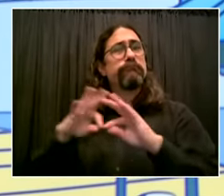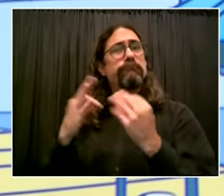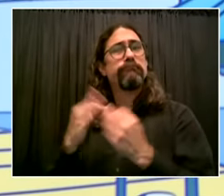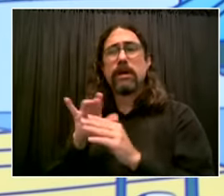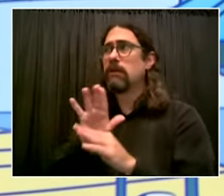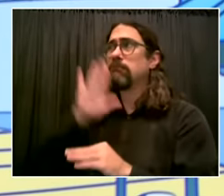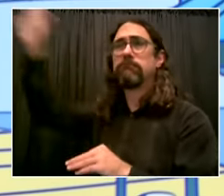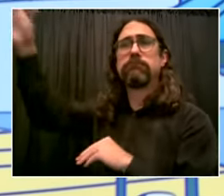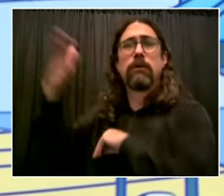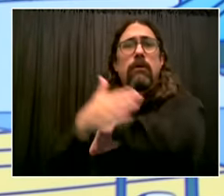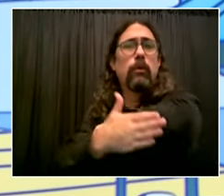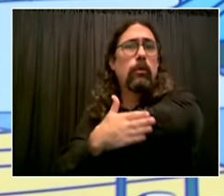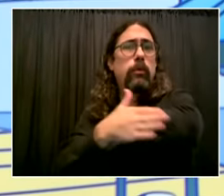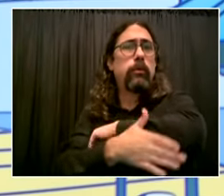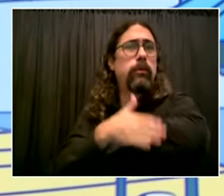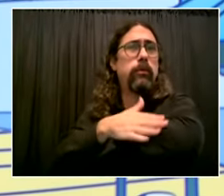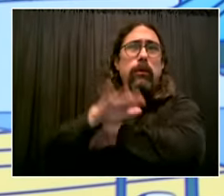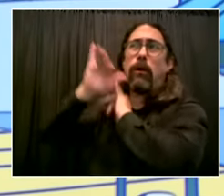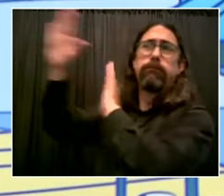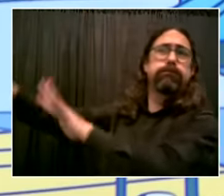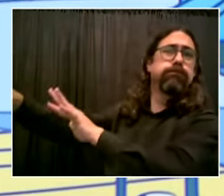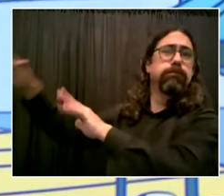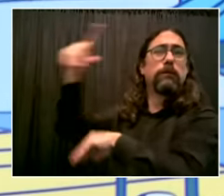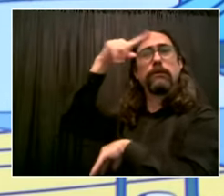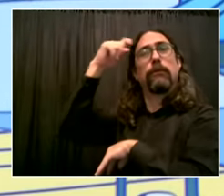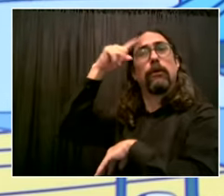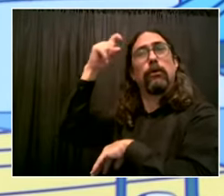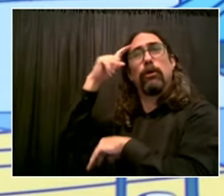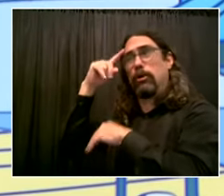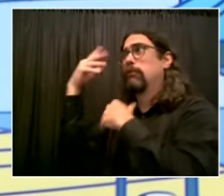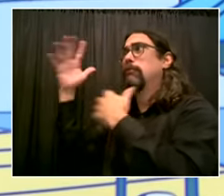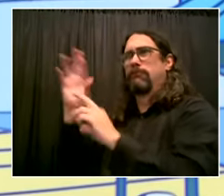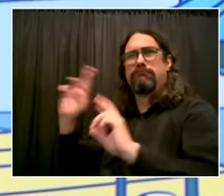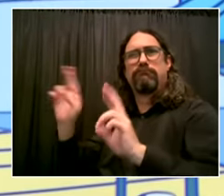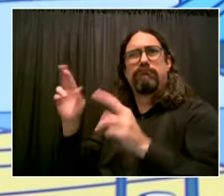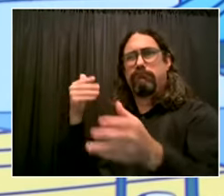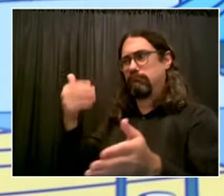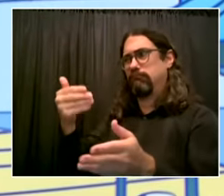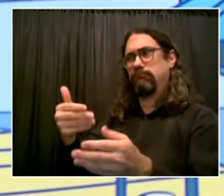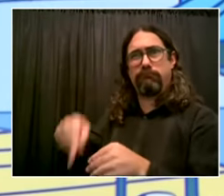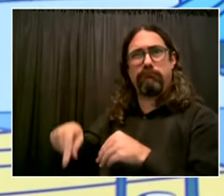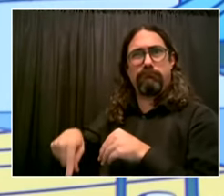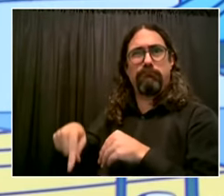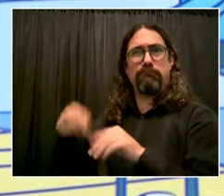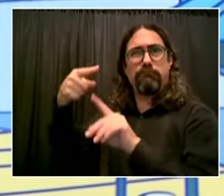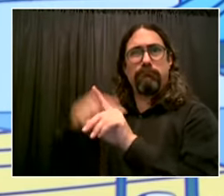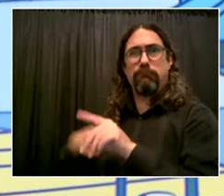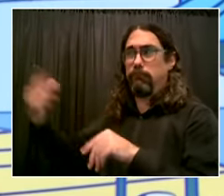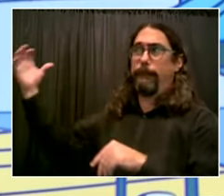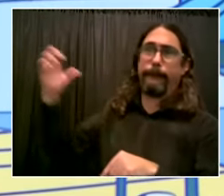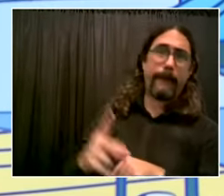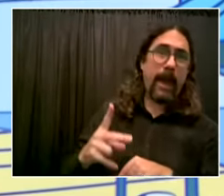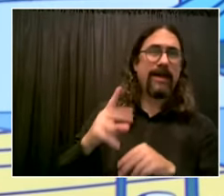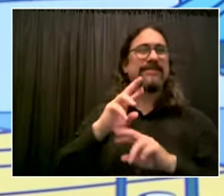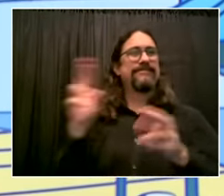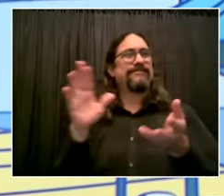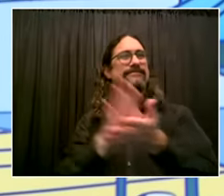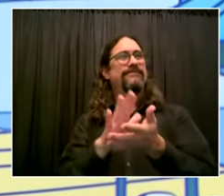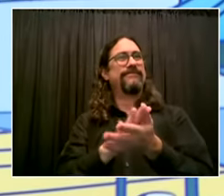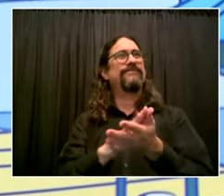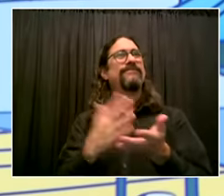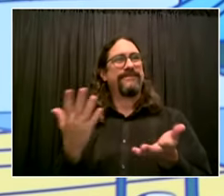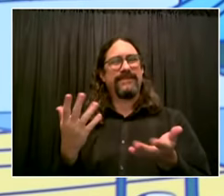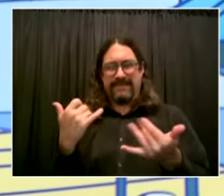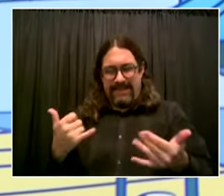we really have it all sorted out we'll certainly provide the updates but i want to caution i i'm i've heard so many of